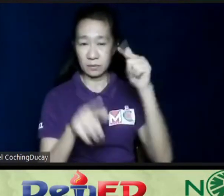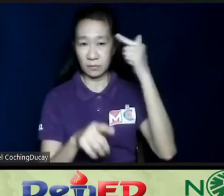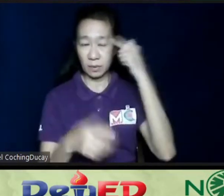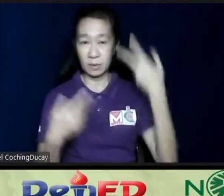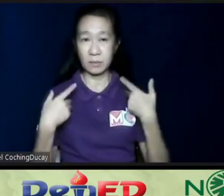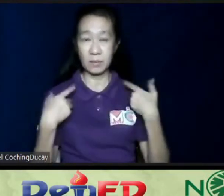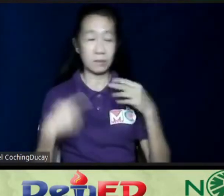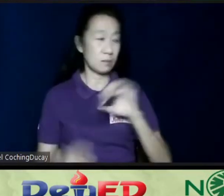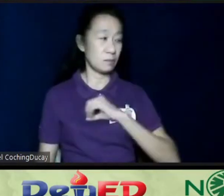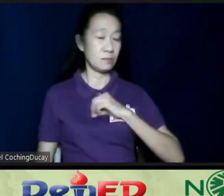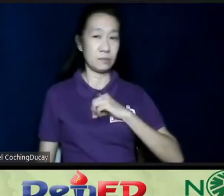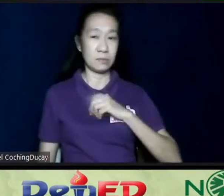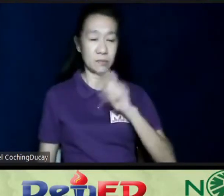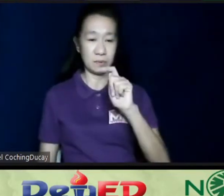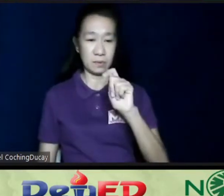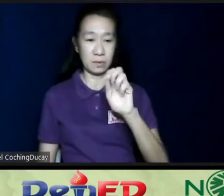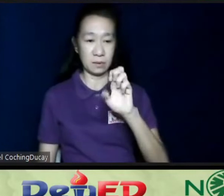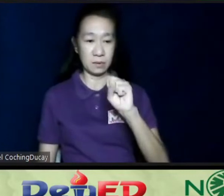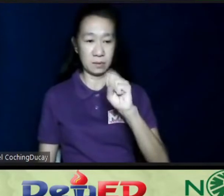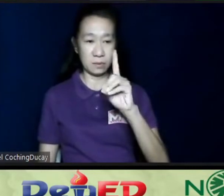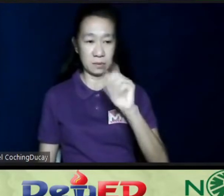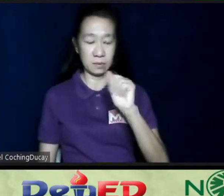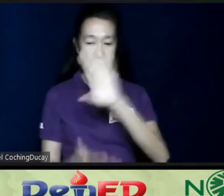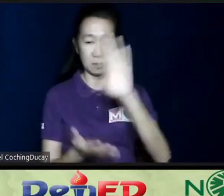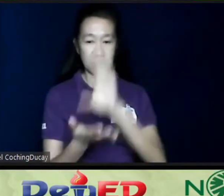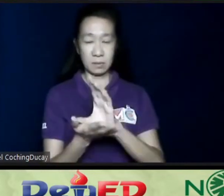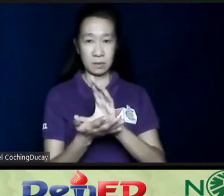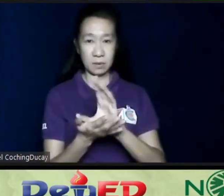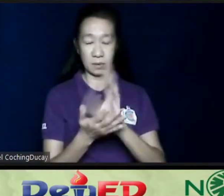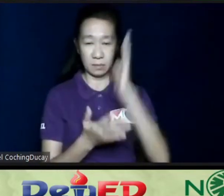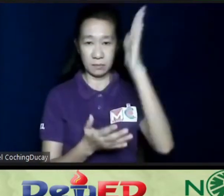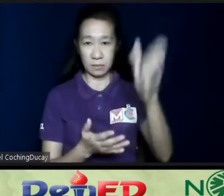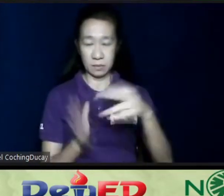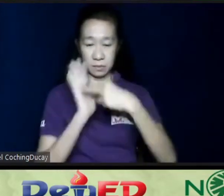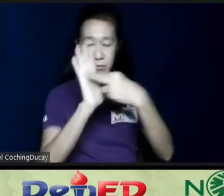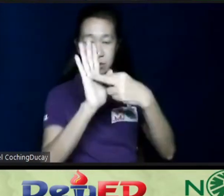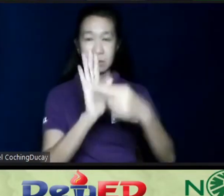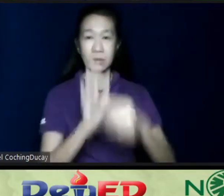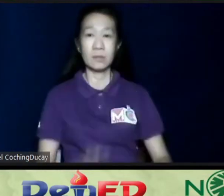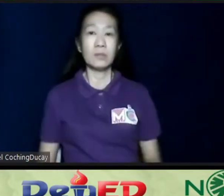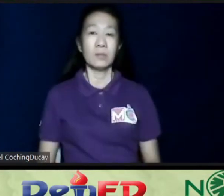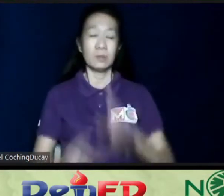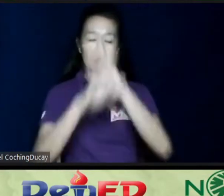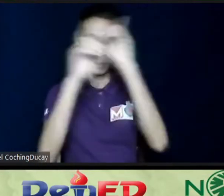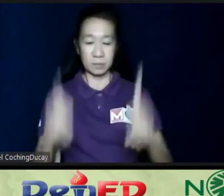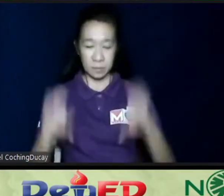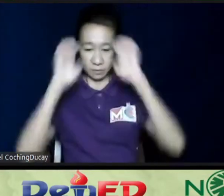their own TESDA centers, so I would recommend the Depth-Ed